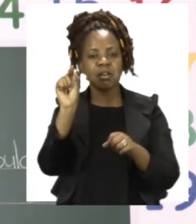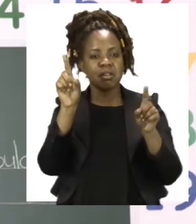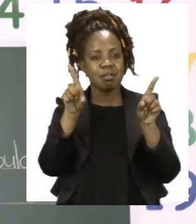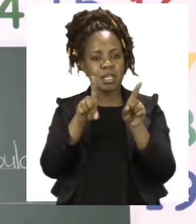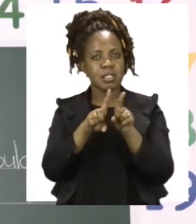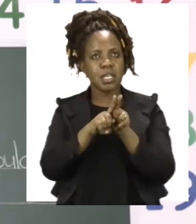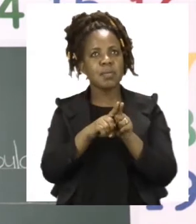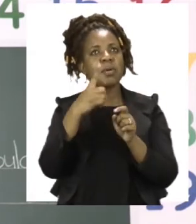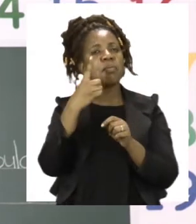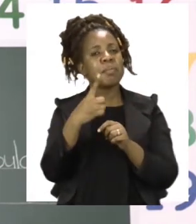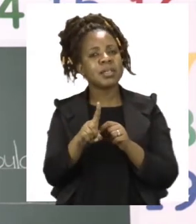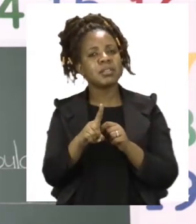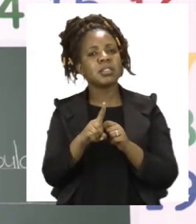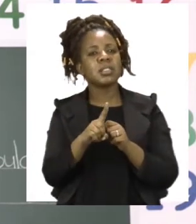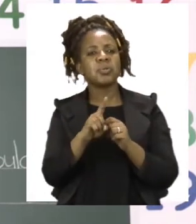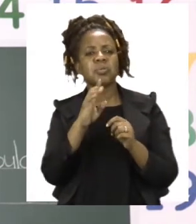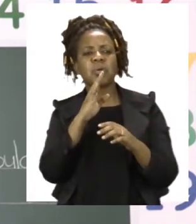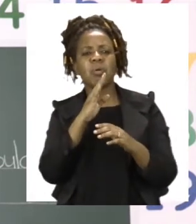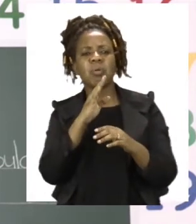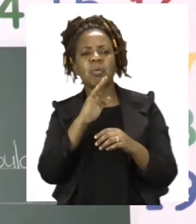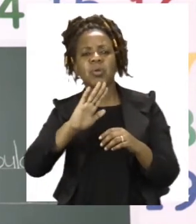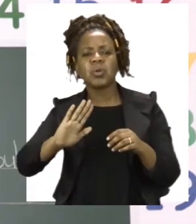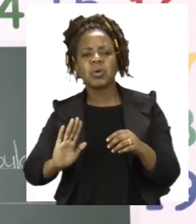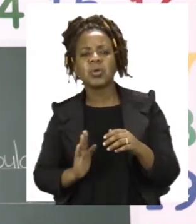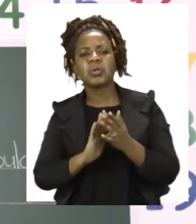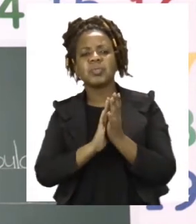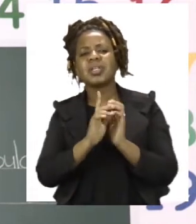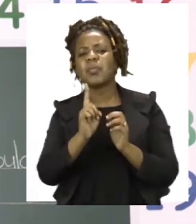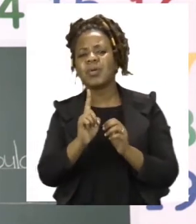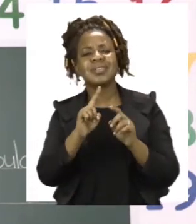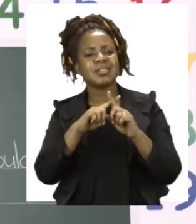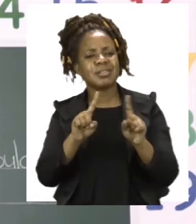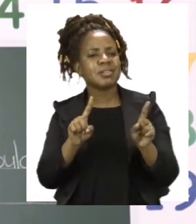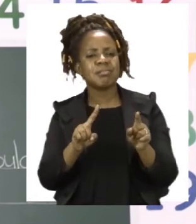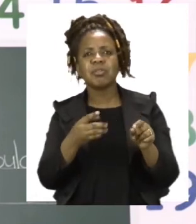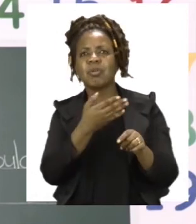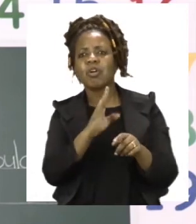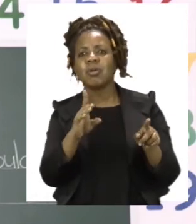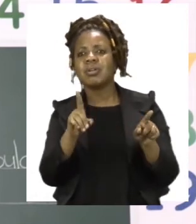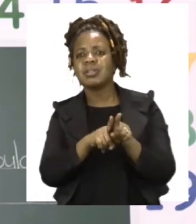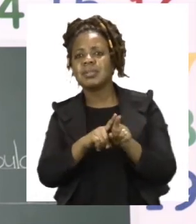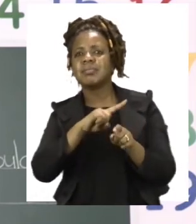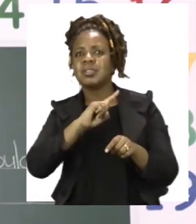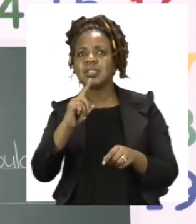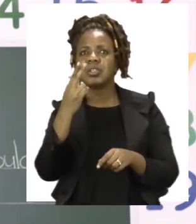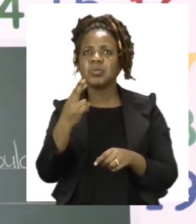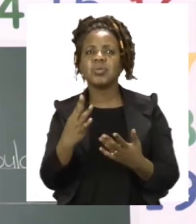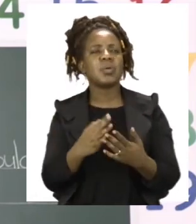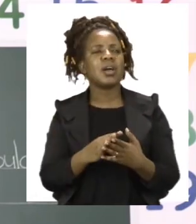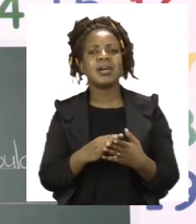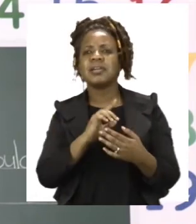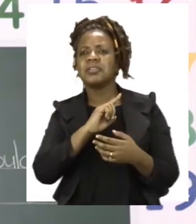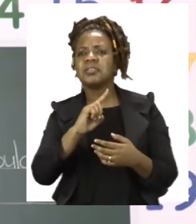is where you are going to write what you want to be. And then you are going to say a teacher or whatever